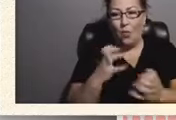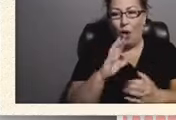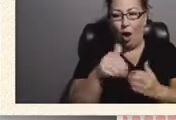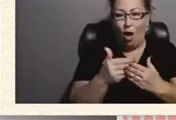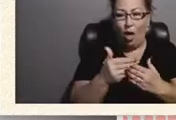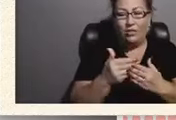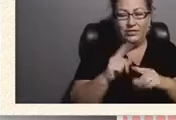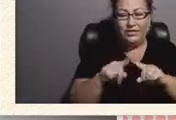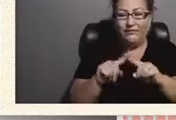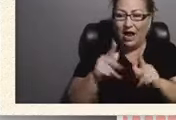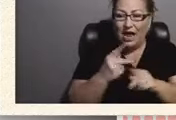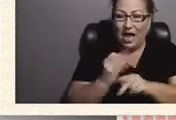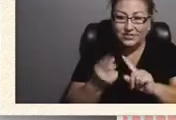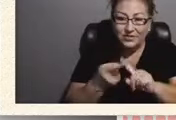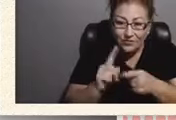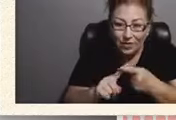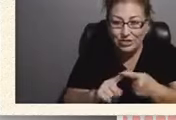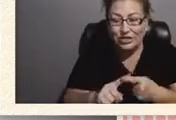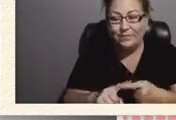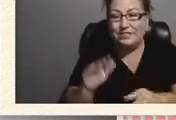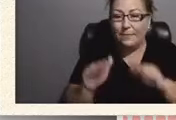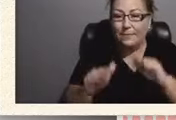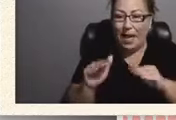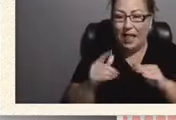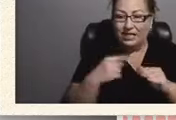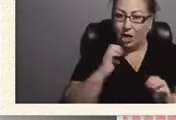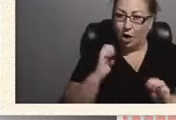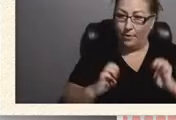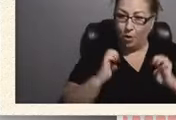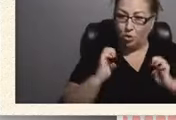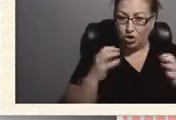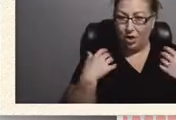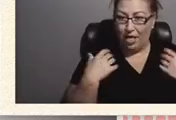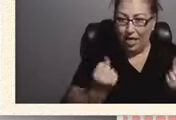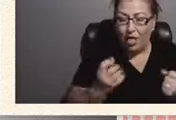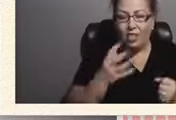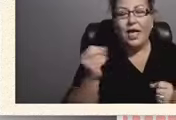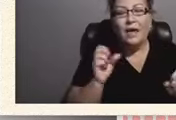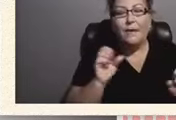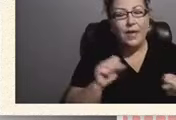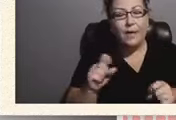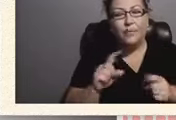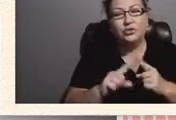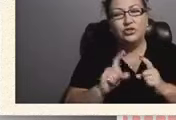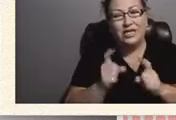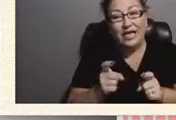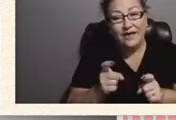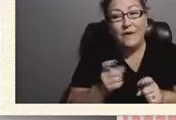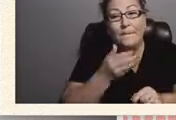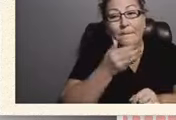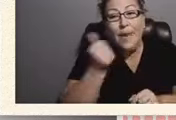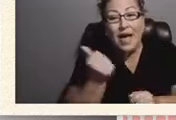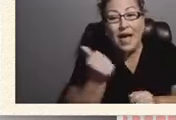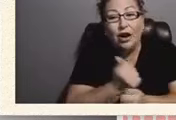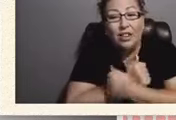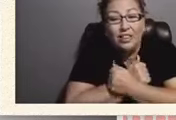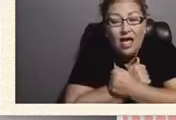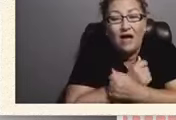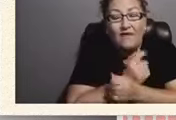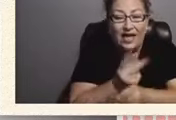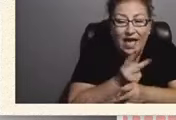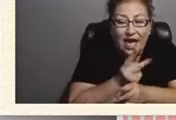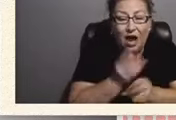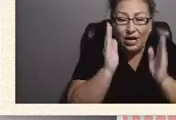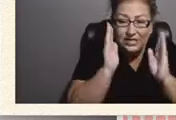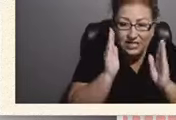in order to balance our emotional health and to be able to give even better love and care and attention to